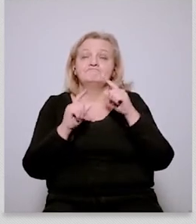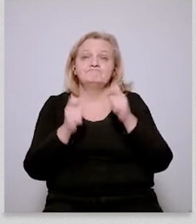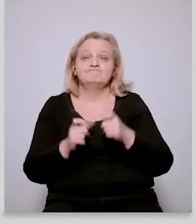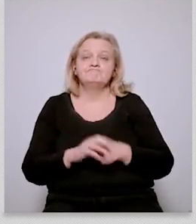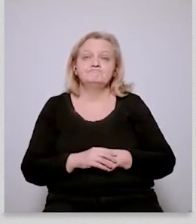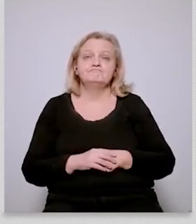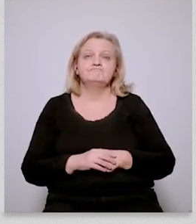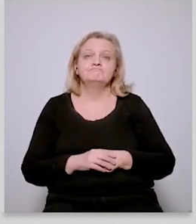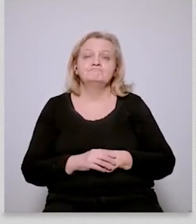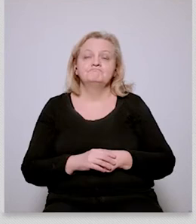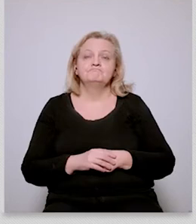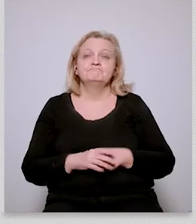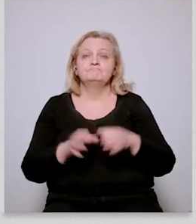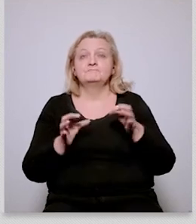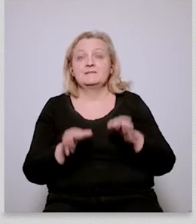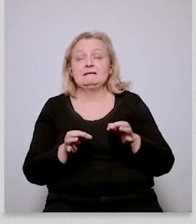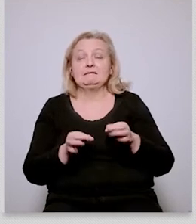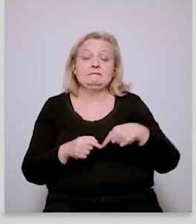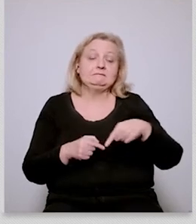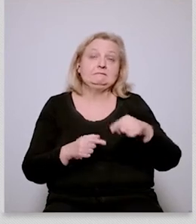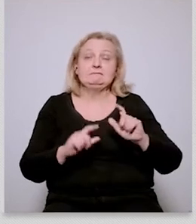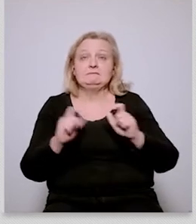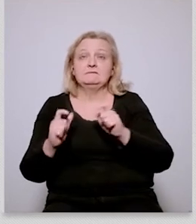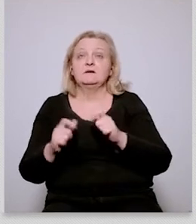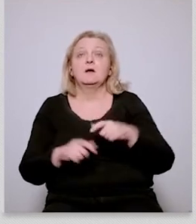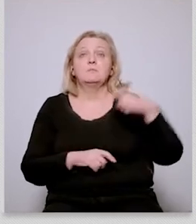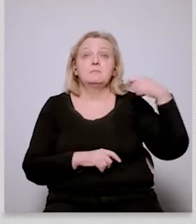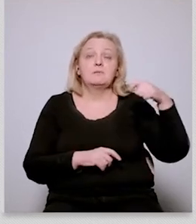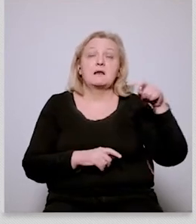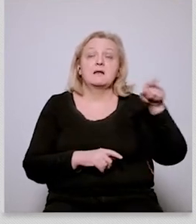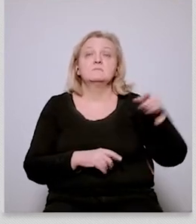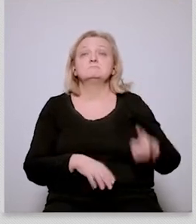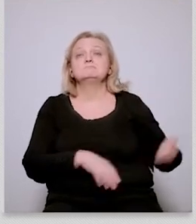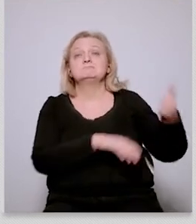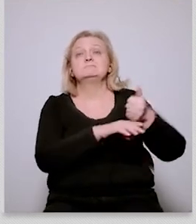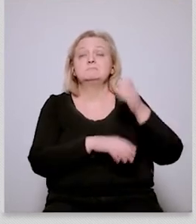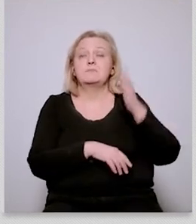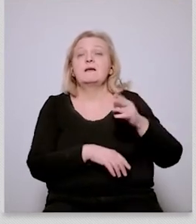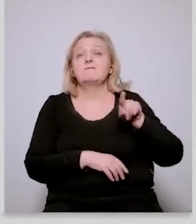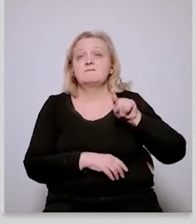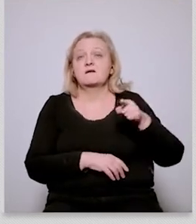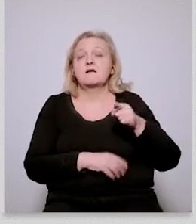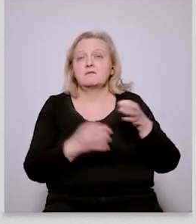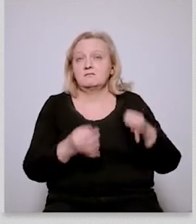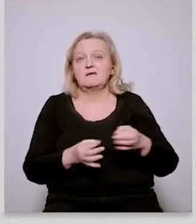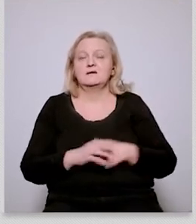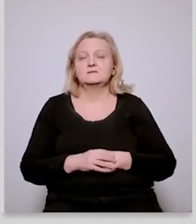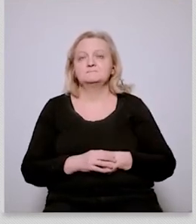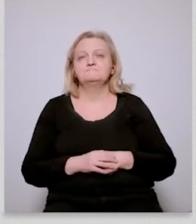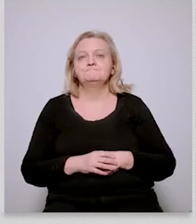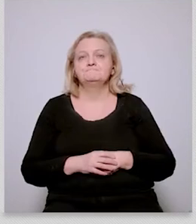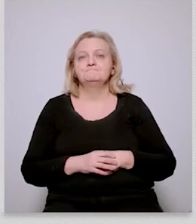presidency and the evolving nature of the of the uh european debate